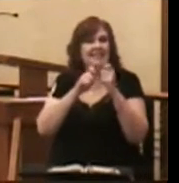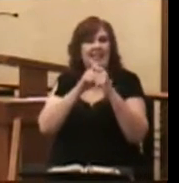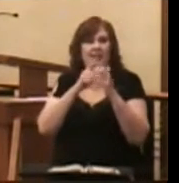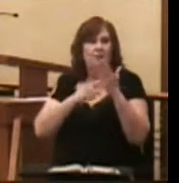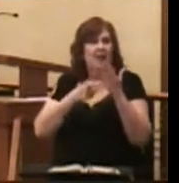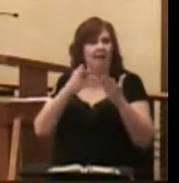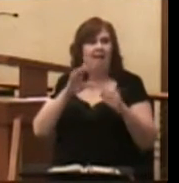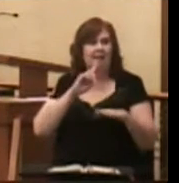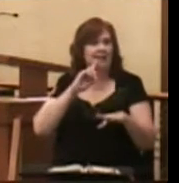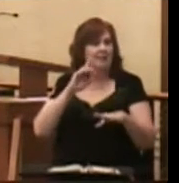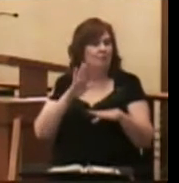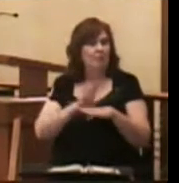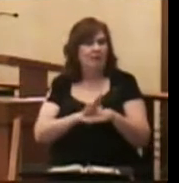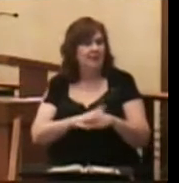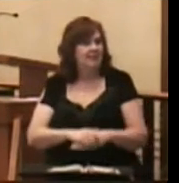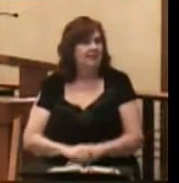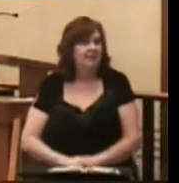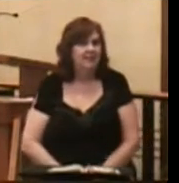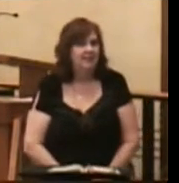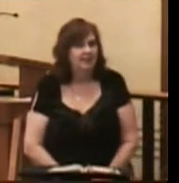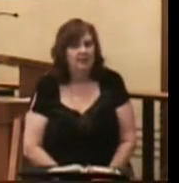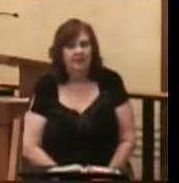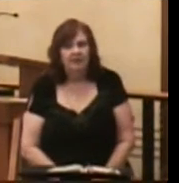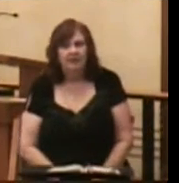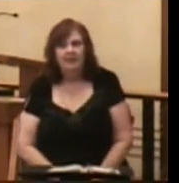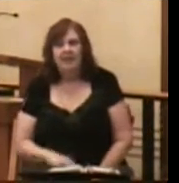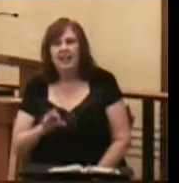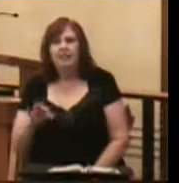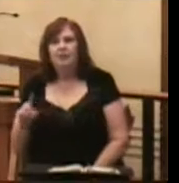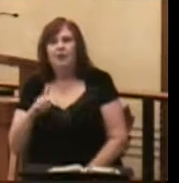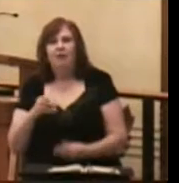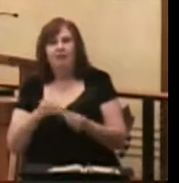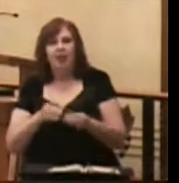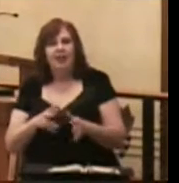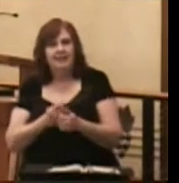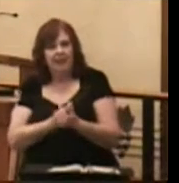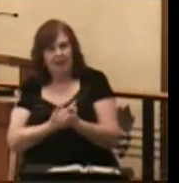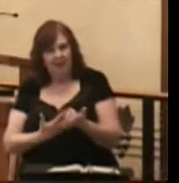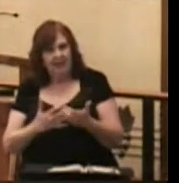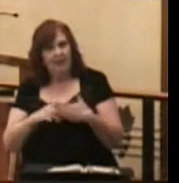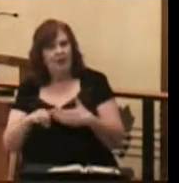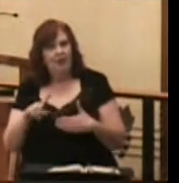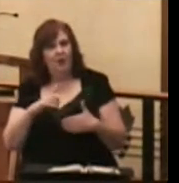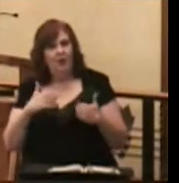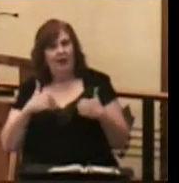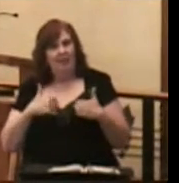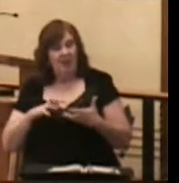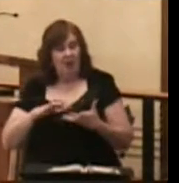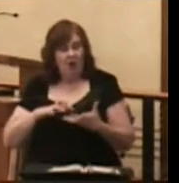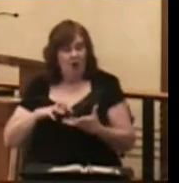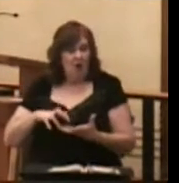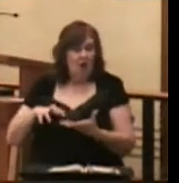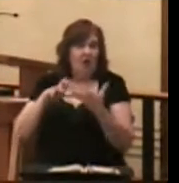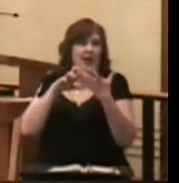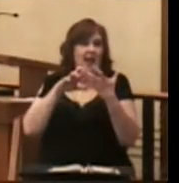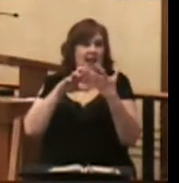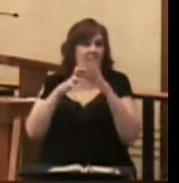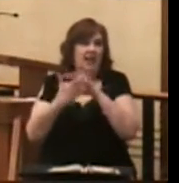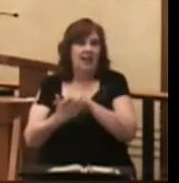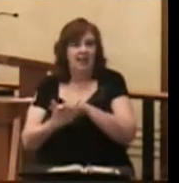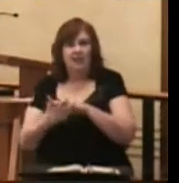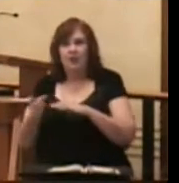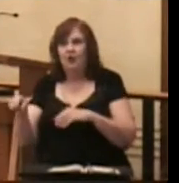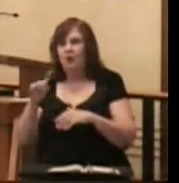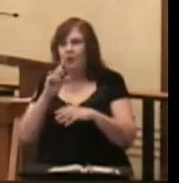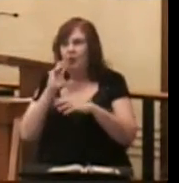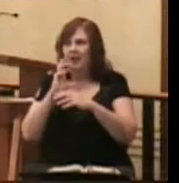what God has promised. If you have lost everything that you have in a hurricane, you will